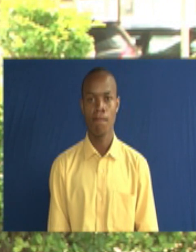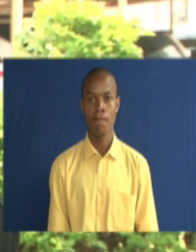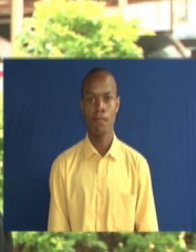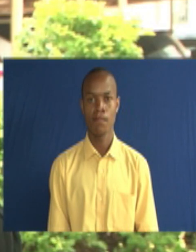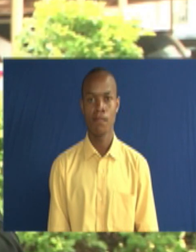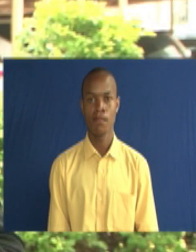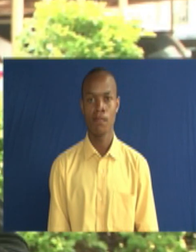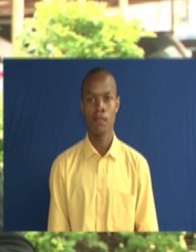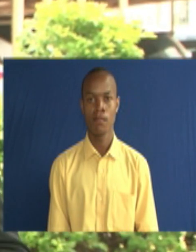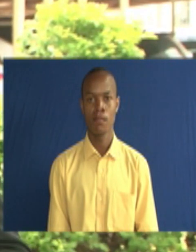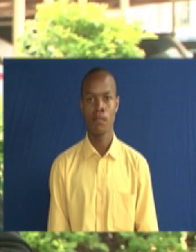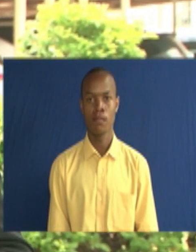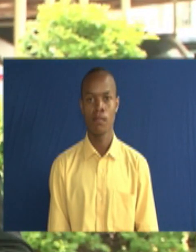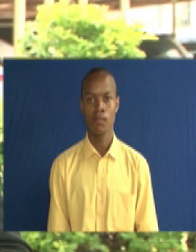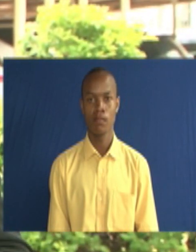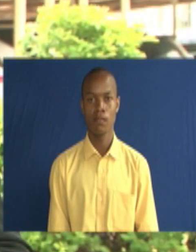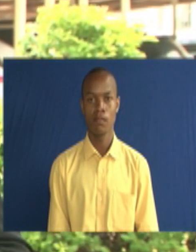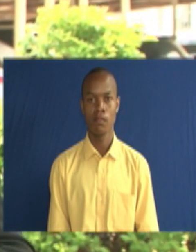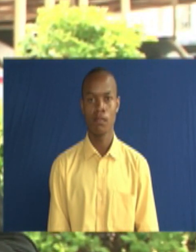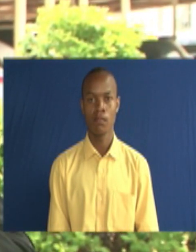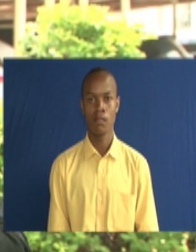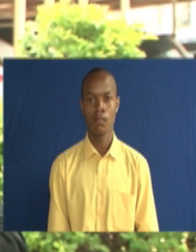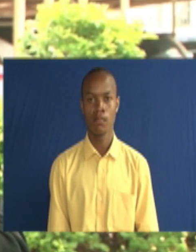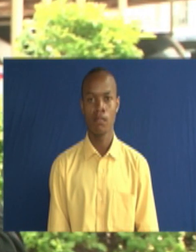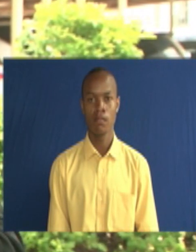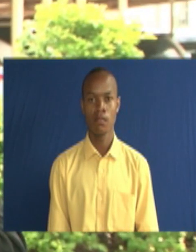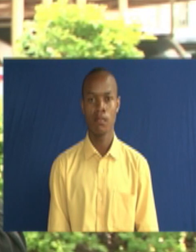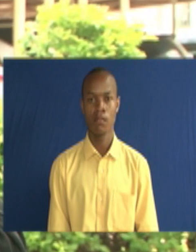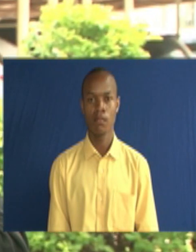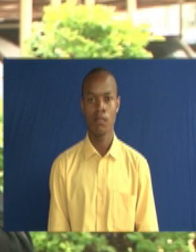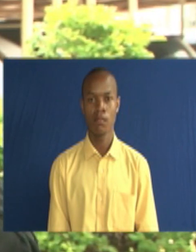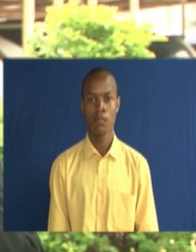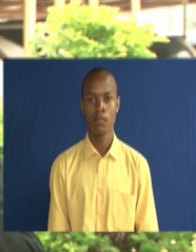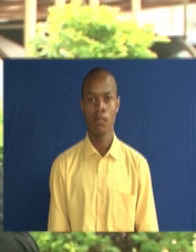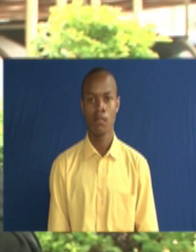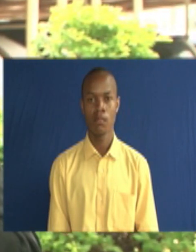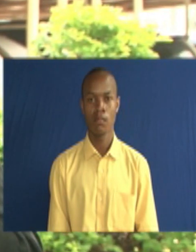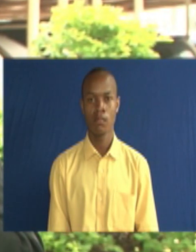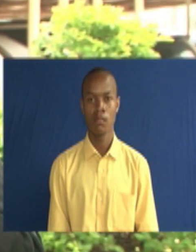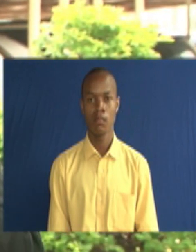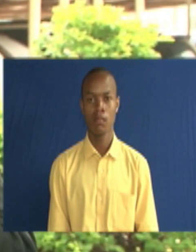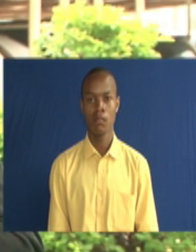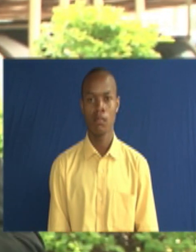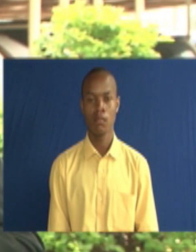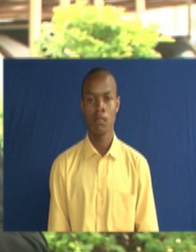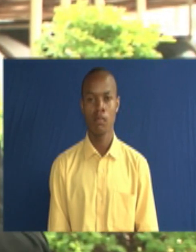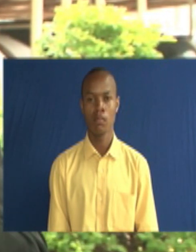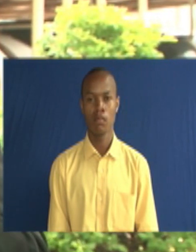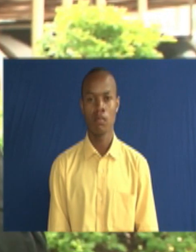future. When he went back, he did a story on his experience in Kenya, and